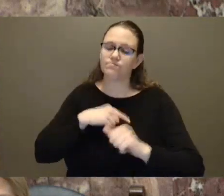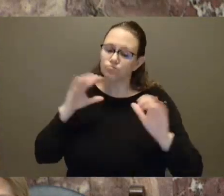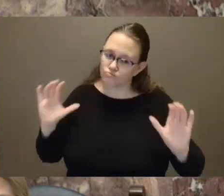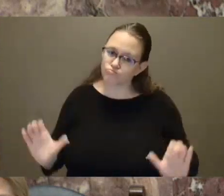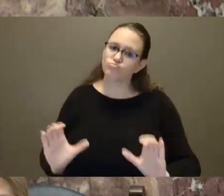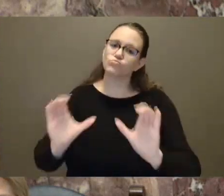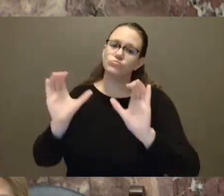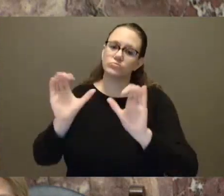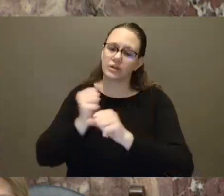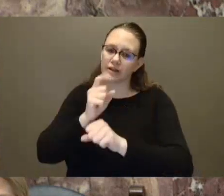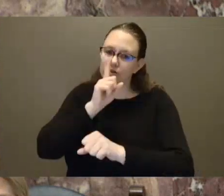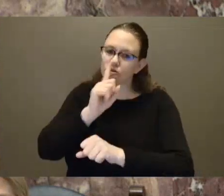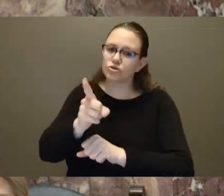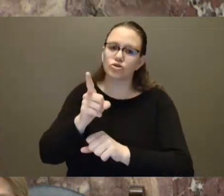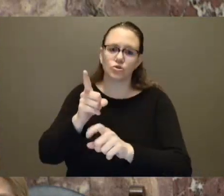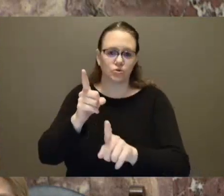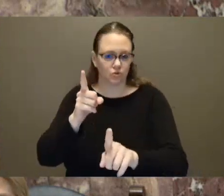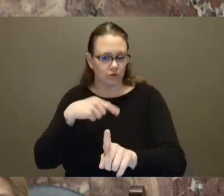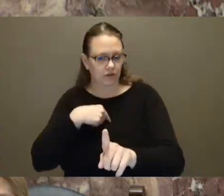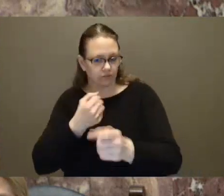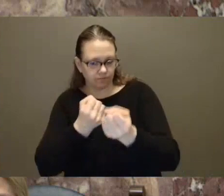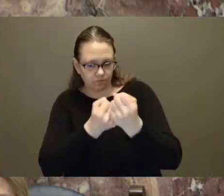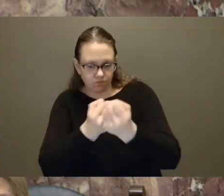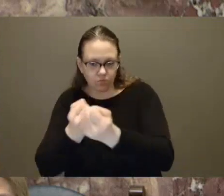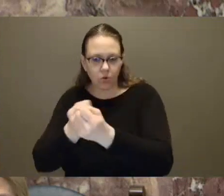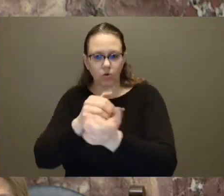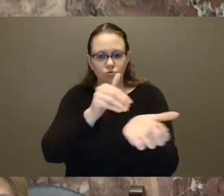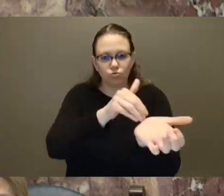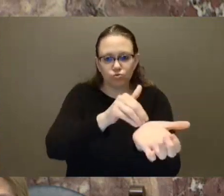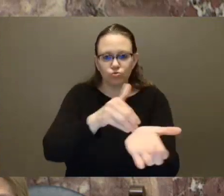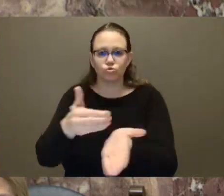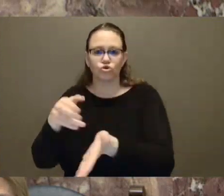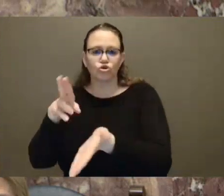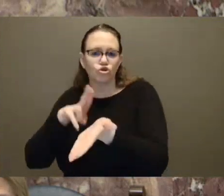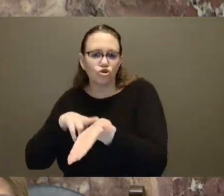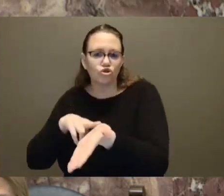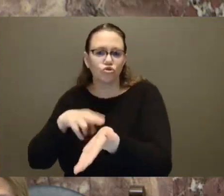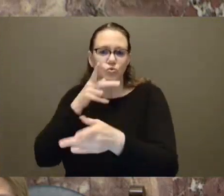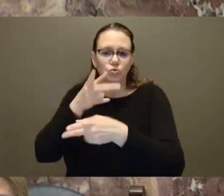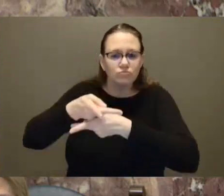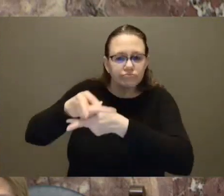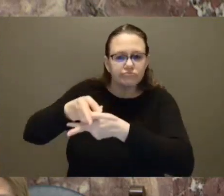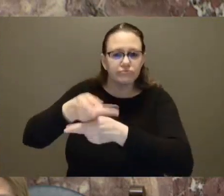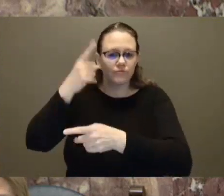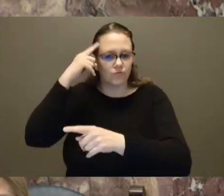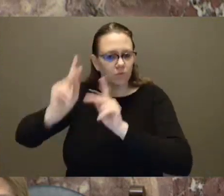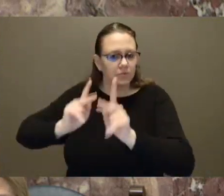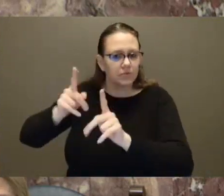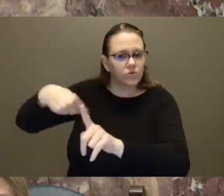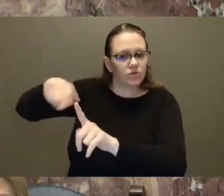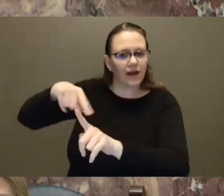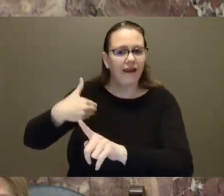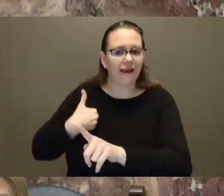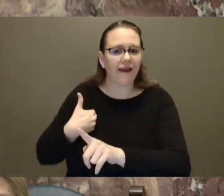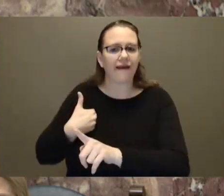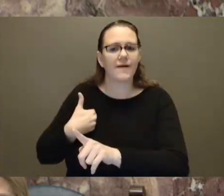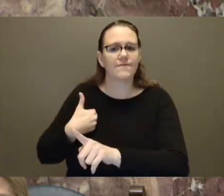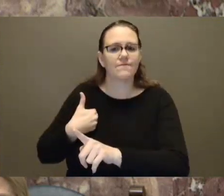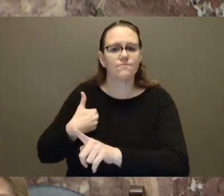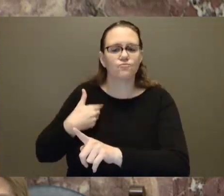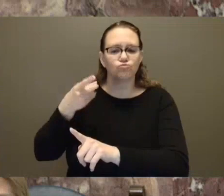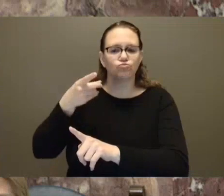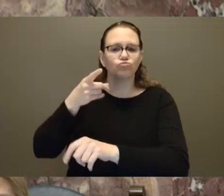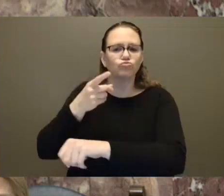supporting our doctors and nurses who are caring for people with substance use disorder, to ensure that they are using their